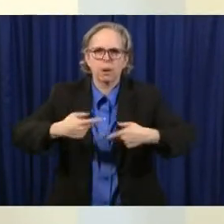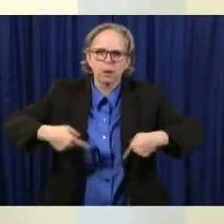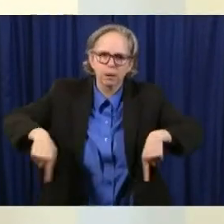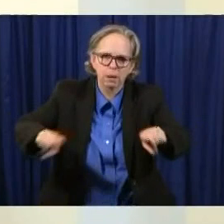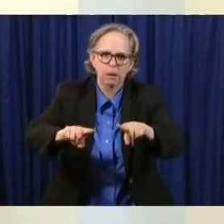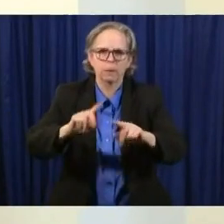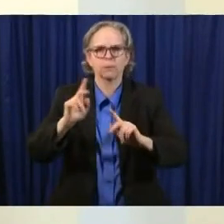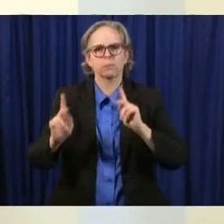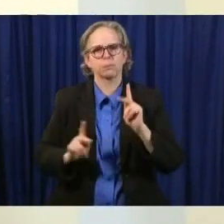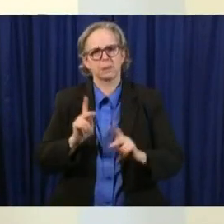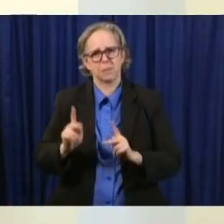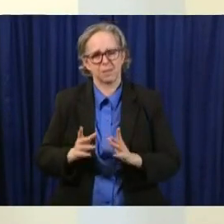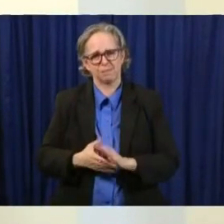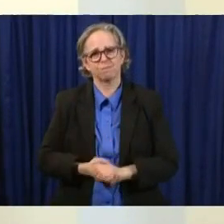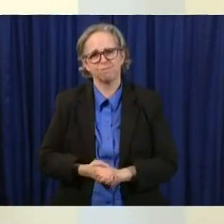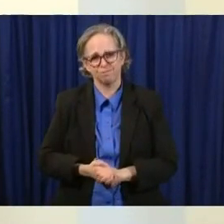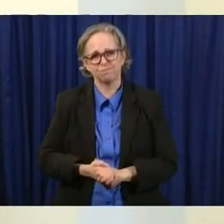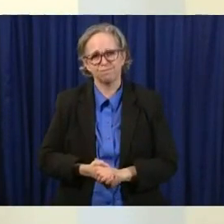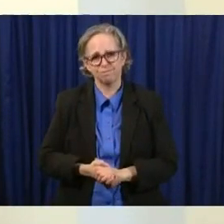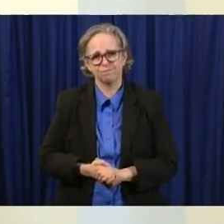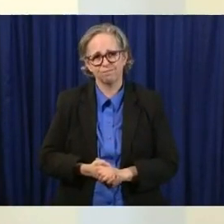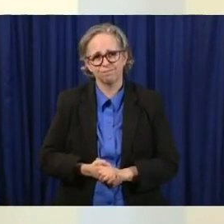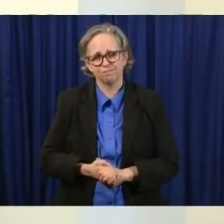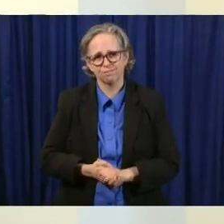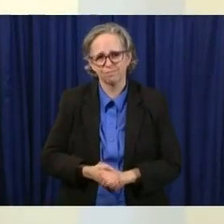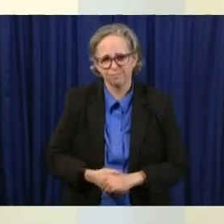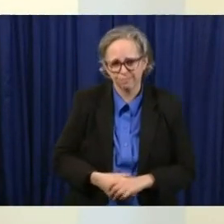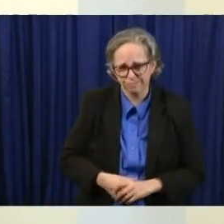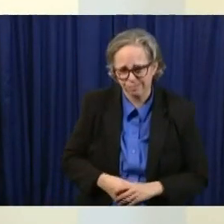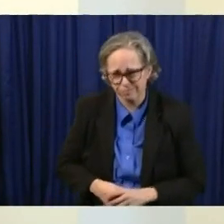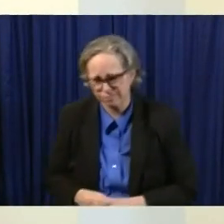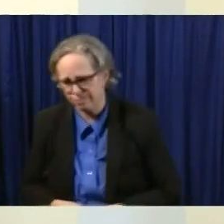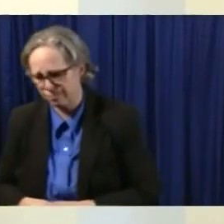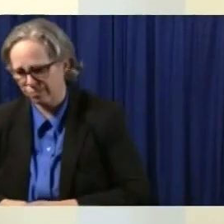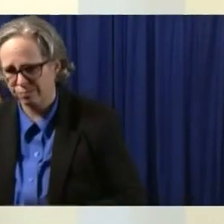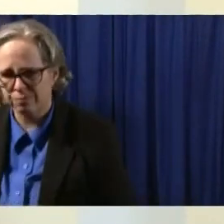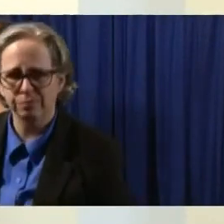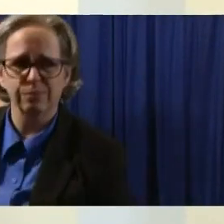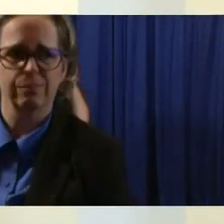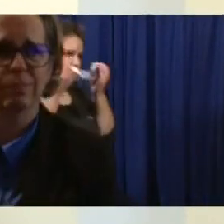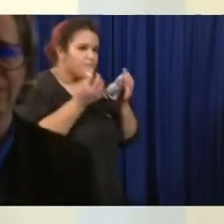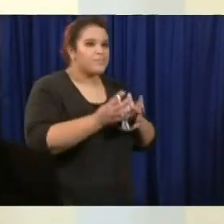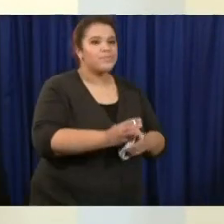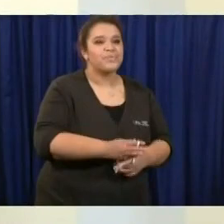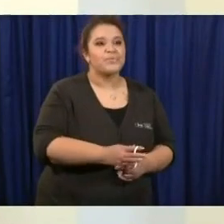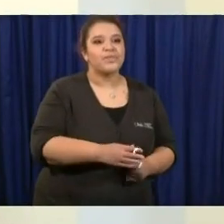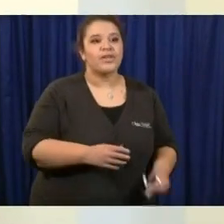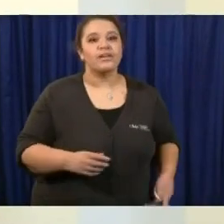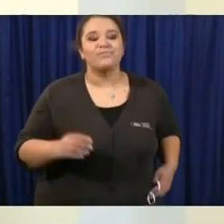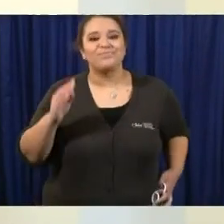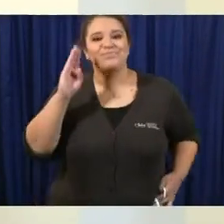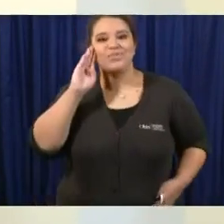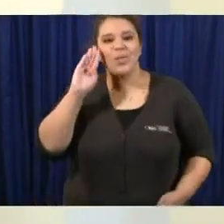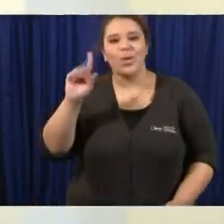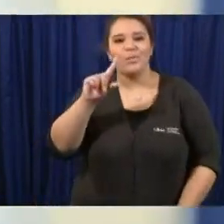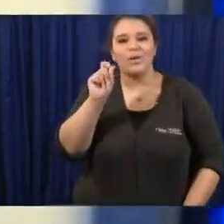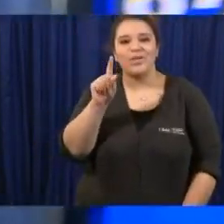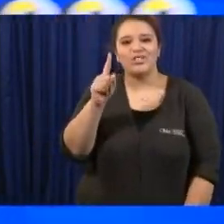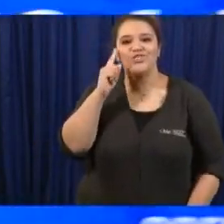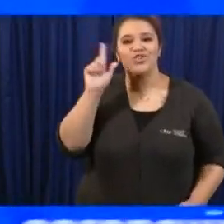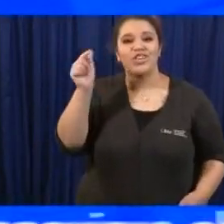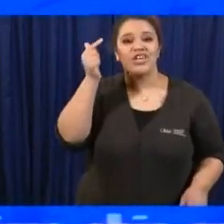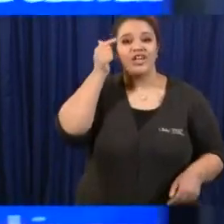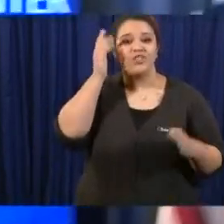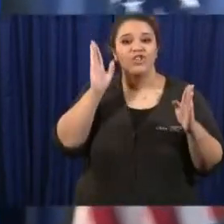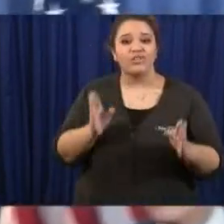hello my questions for the governor this is ben garverick with abc6 and fox 28 in columbus